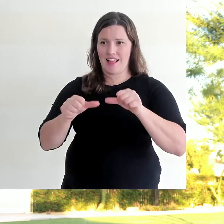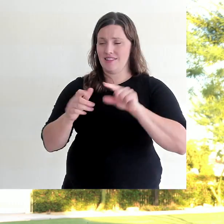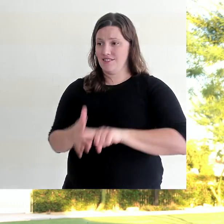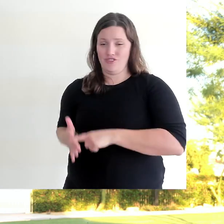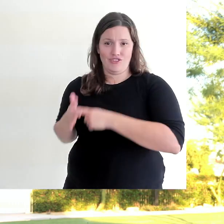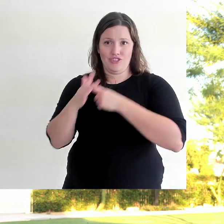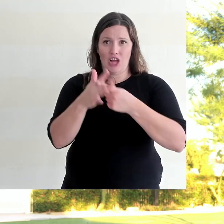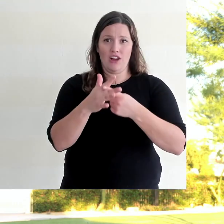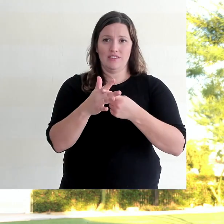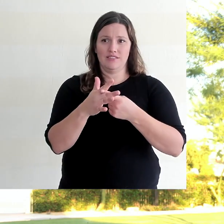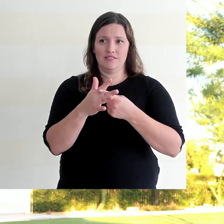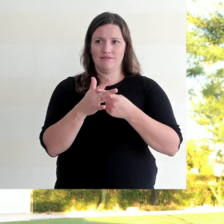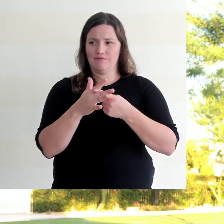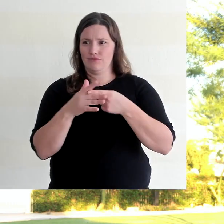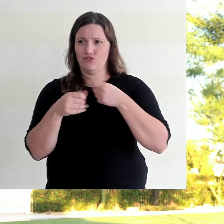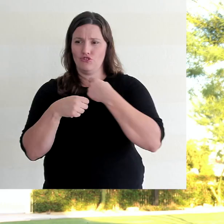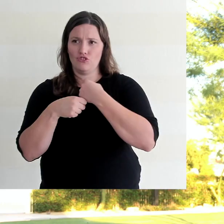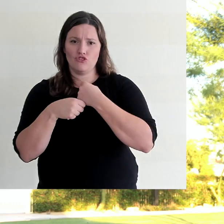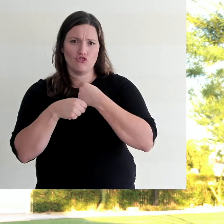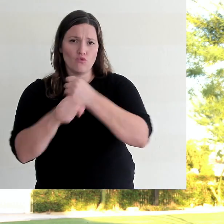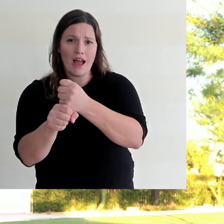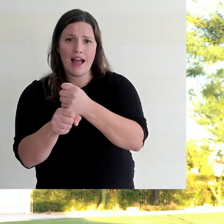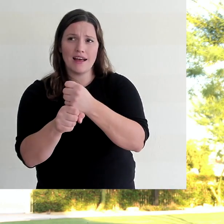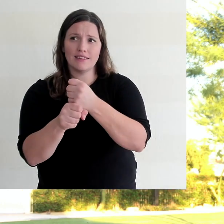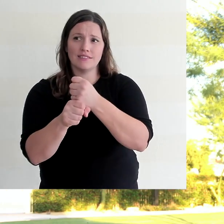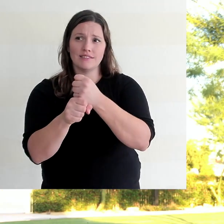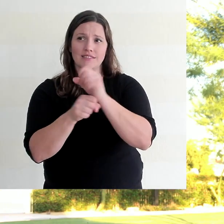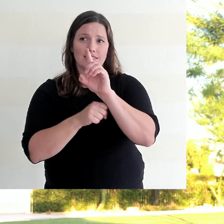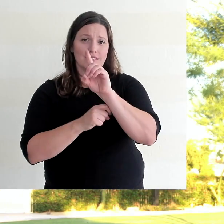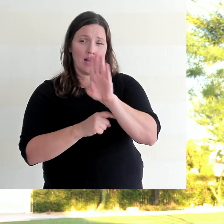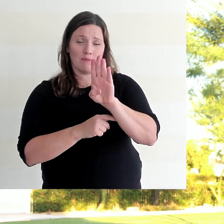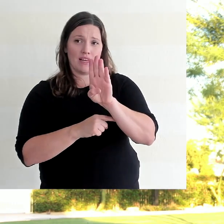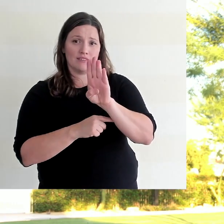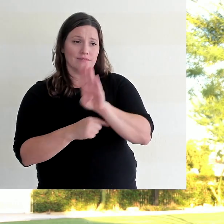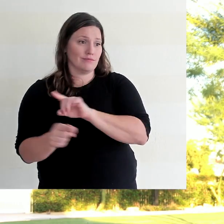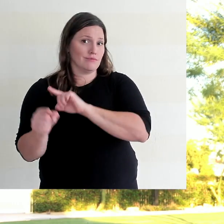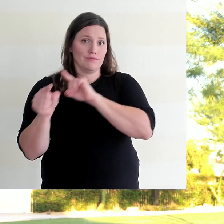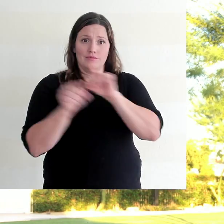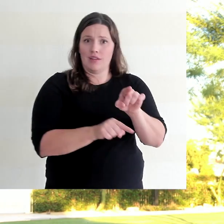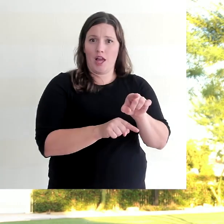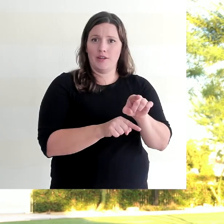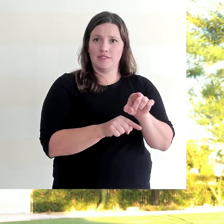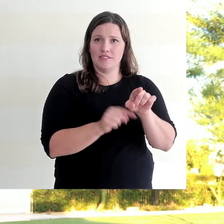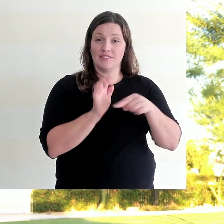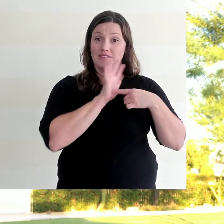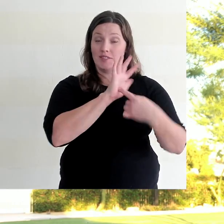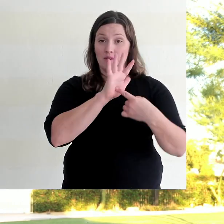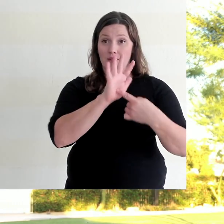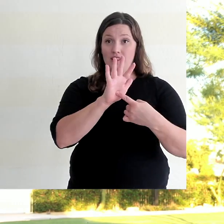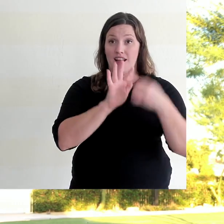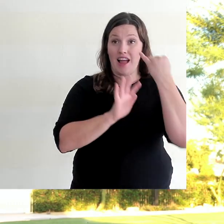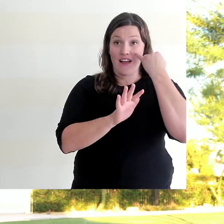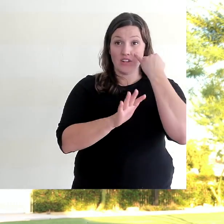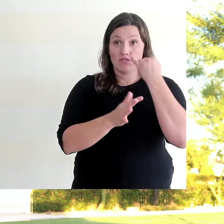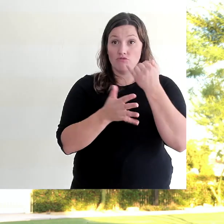creation of the slides, which we have a database for, to the presentation. If that's something that interests you,